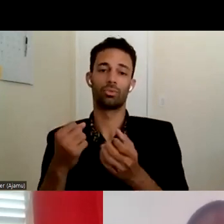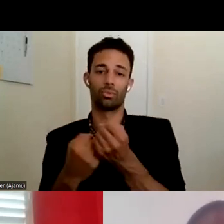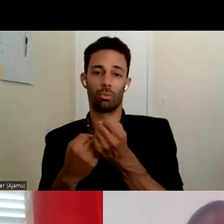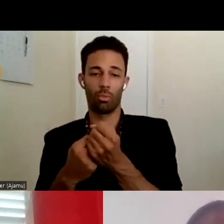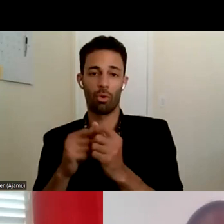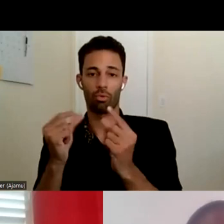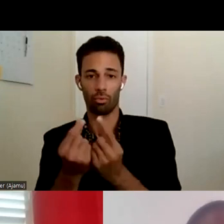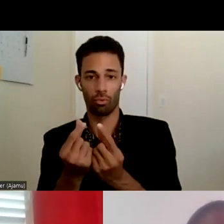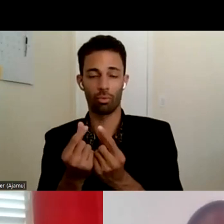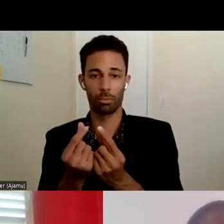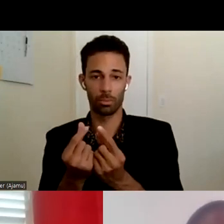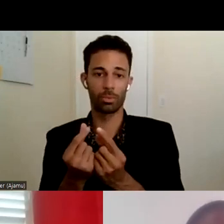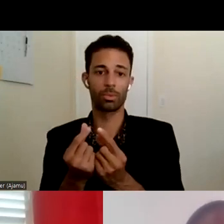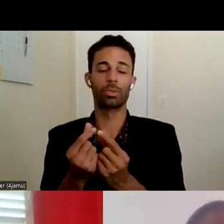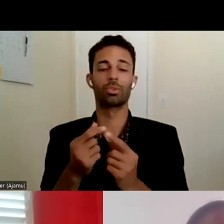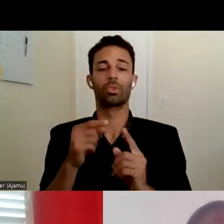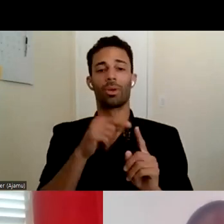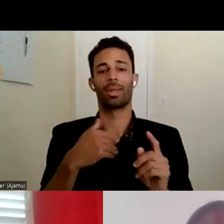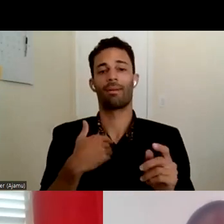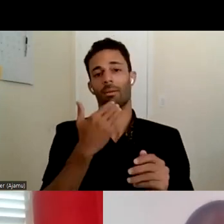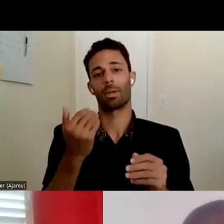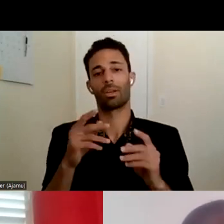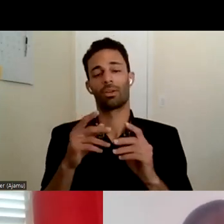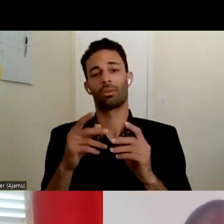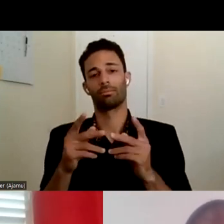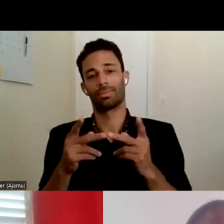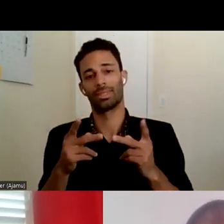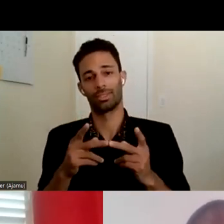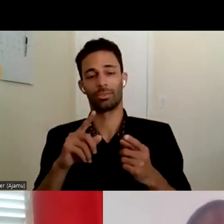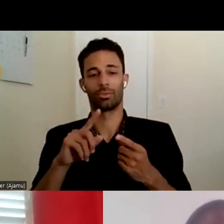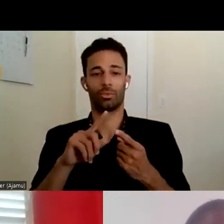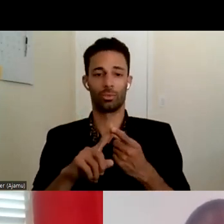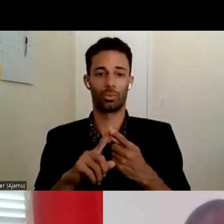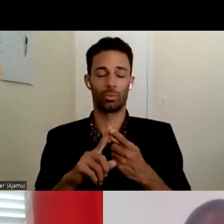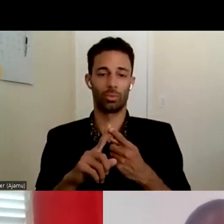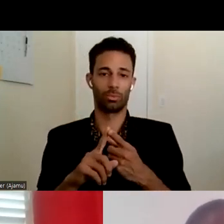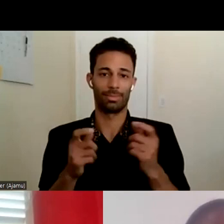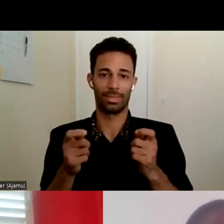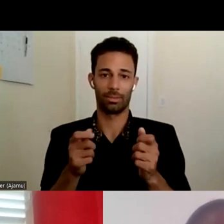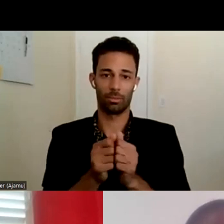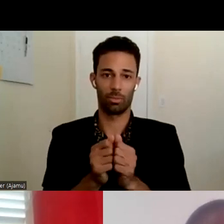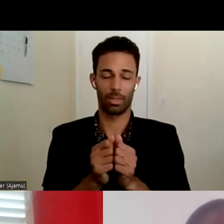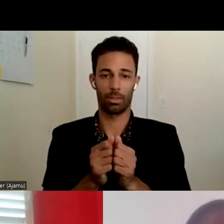better positioned to deal with the legal issues that the tangible legal issues that he has before him.